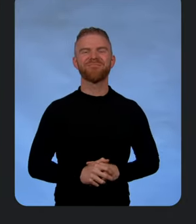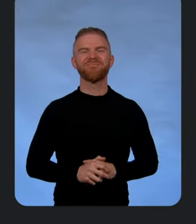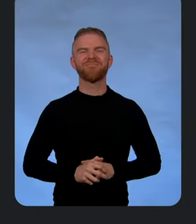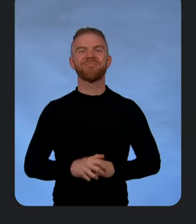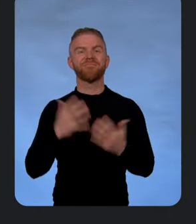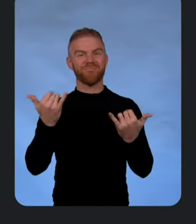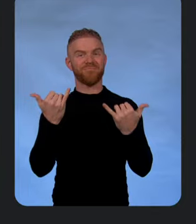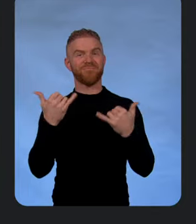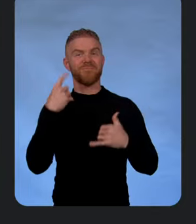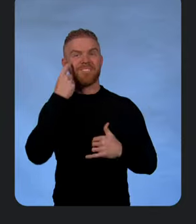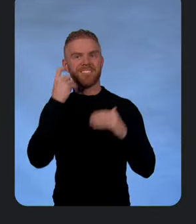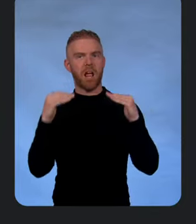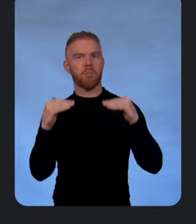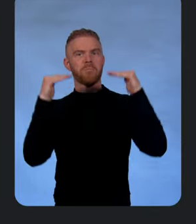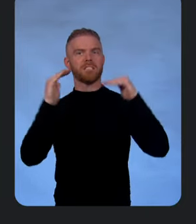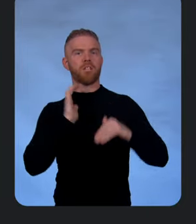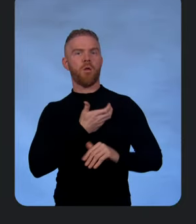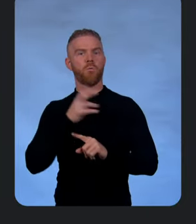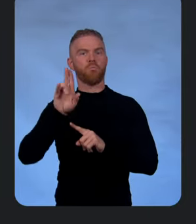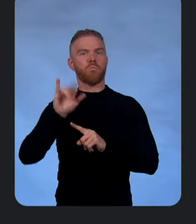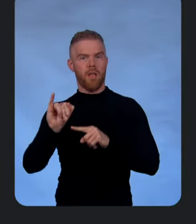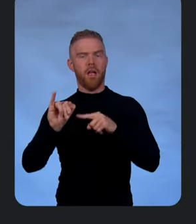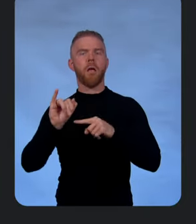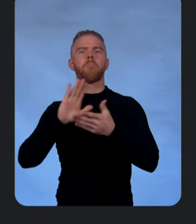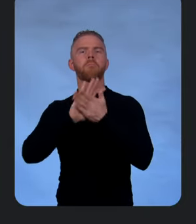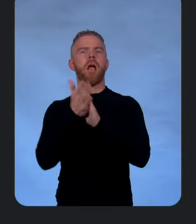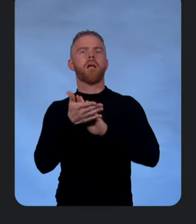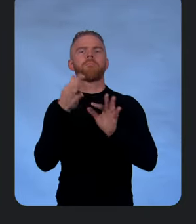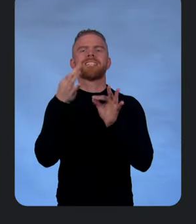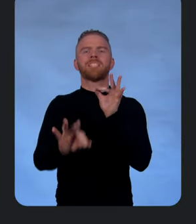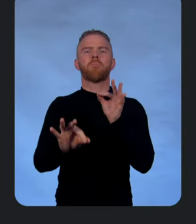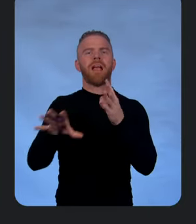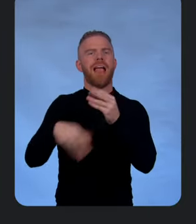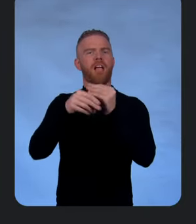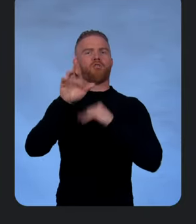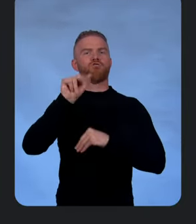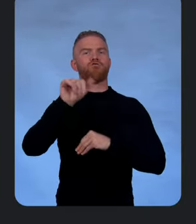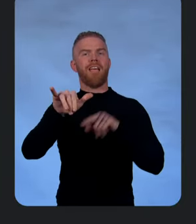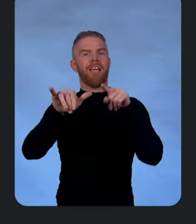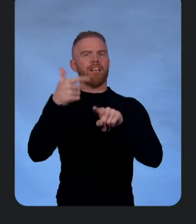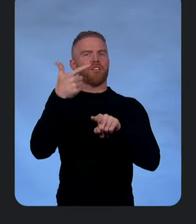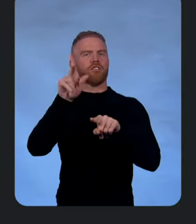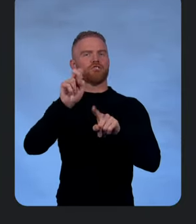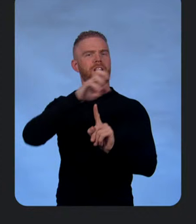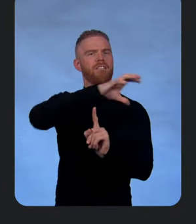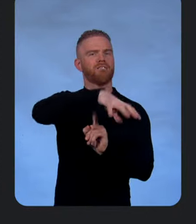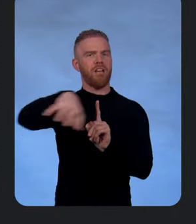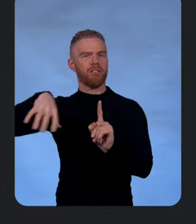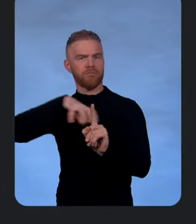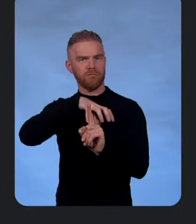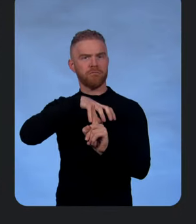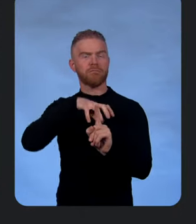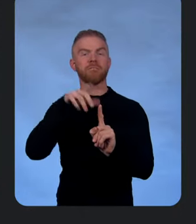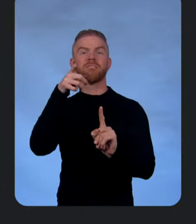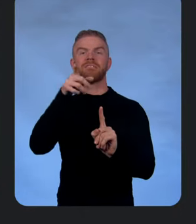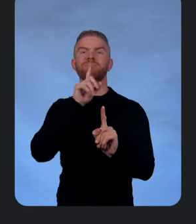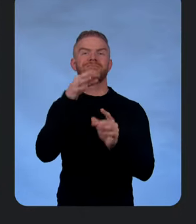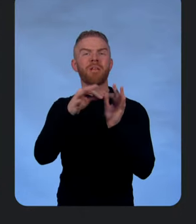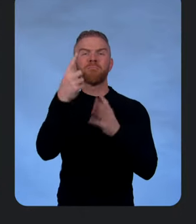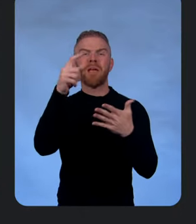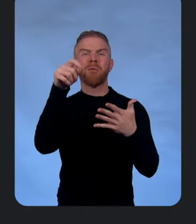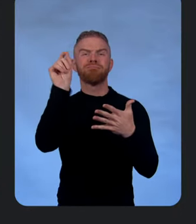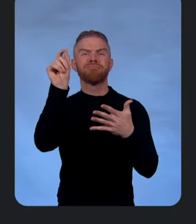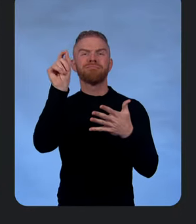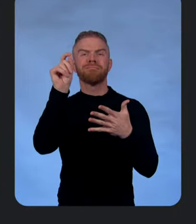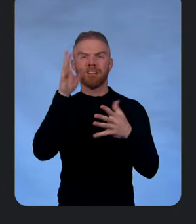UI to make it simpler to add RAI to GKE cluster. It's a single check box and we got you covered. That's